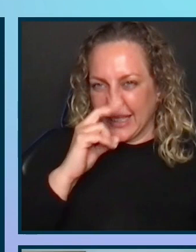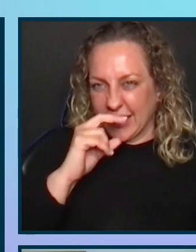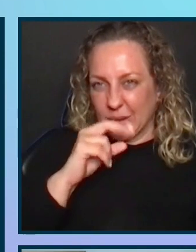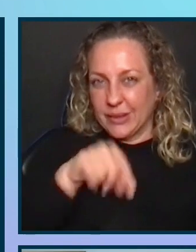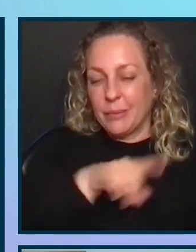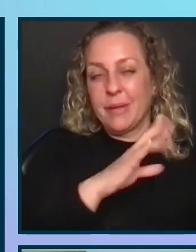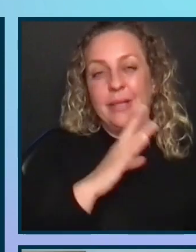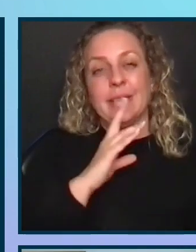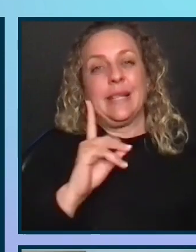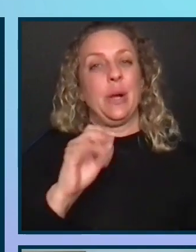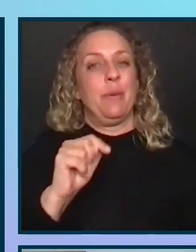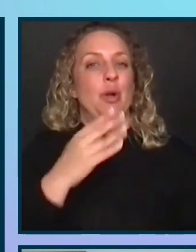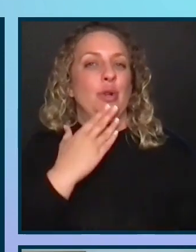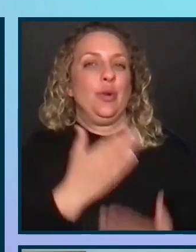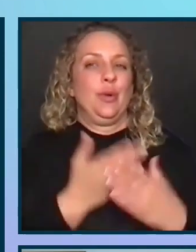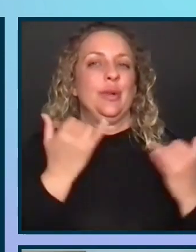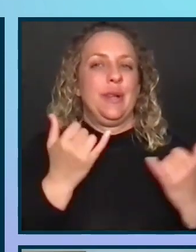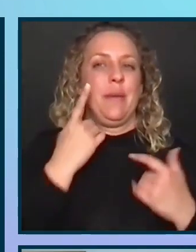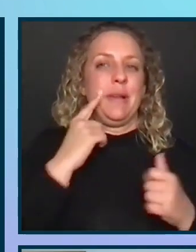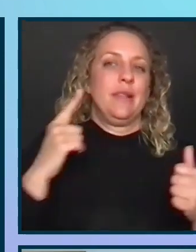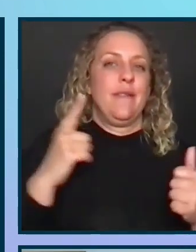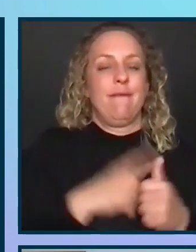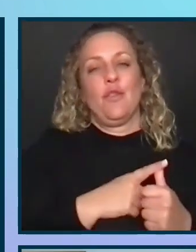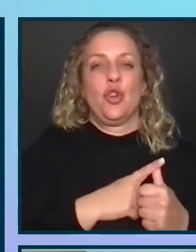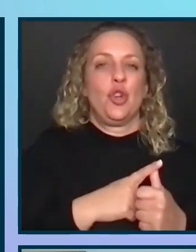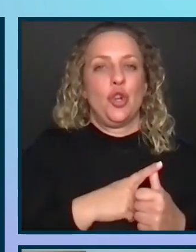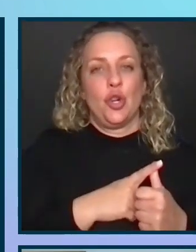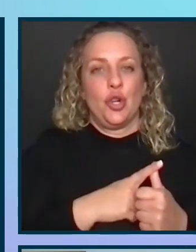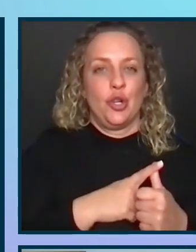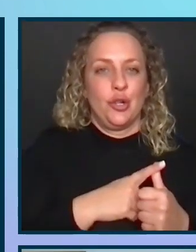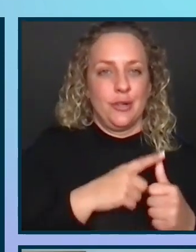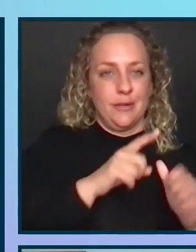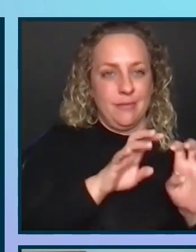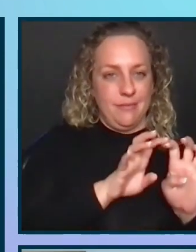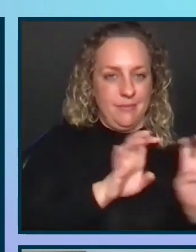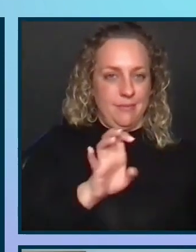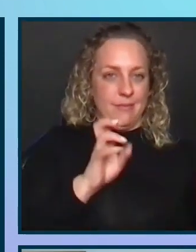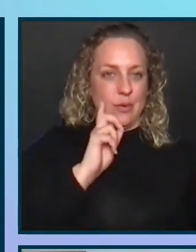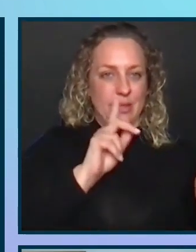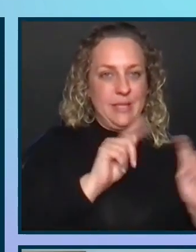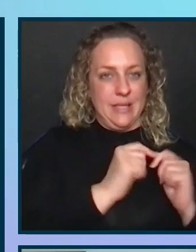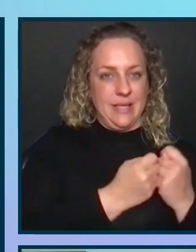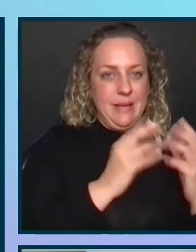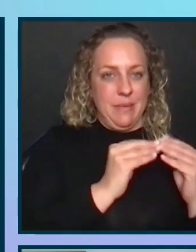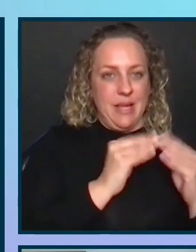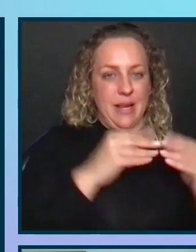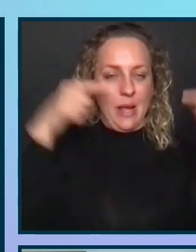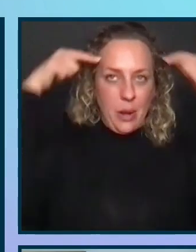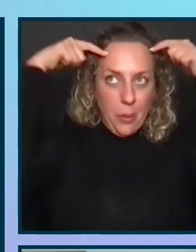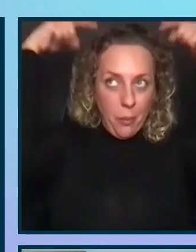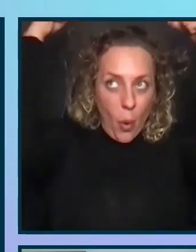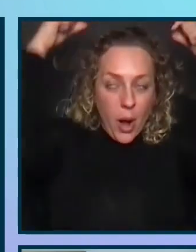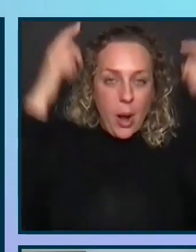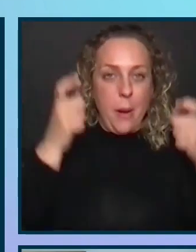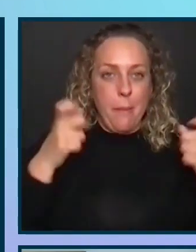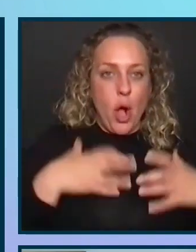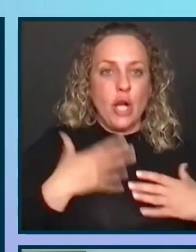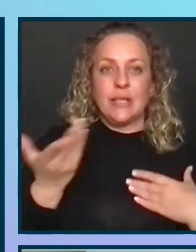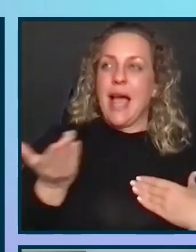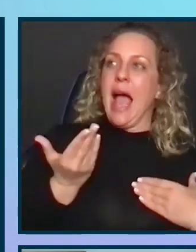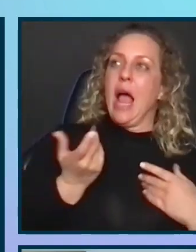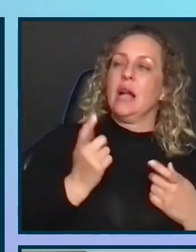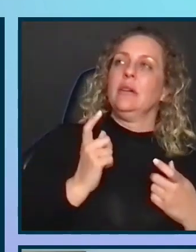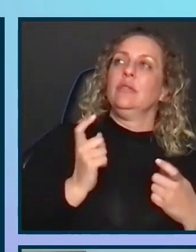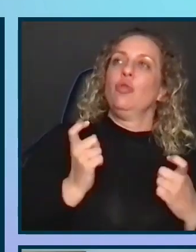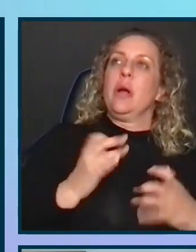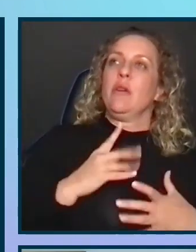very good today. And the fact is, the first panel, the pointy-haired boss is sitting in a team meeting, and he announces, we're hiring a director of change management